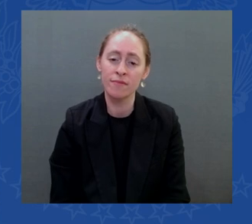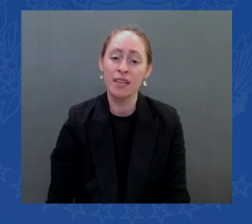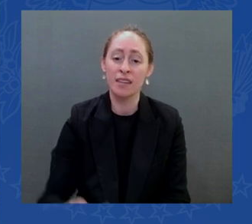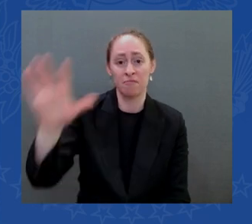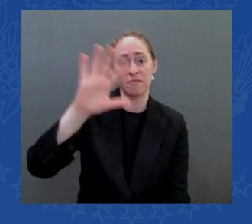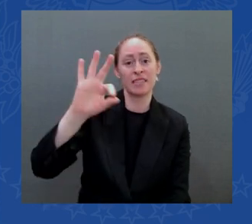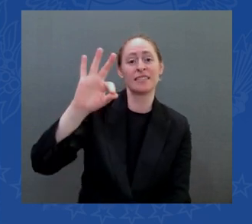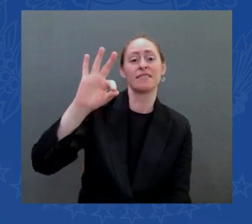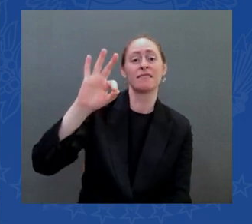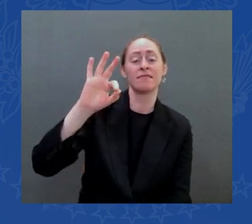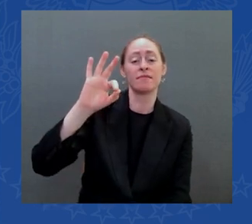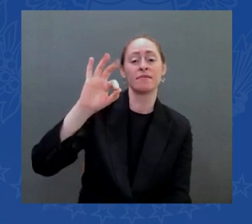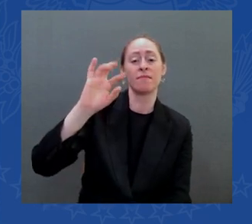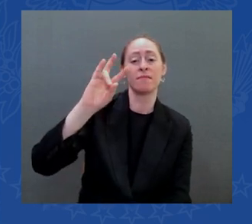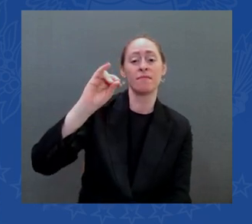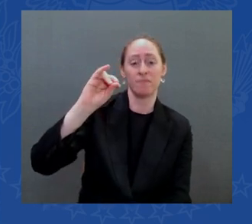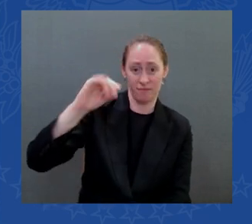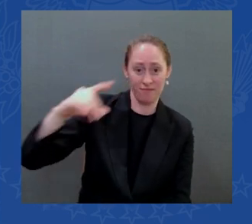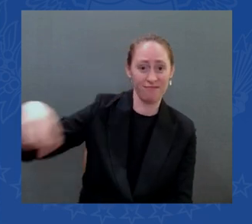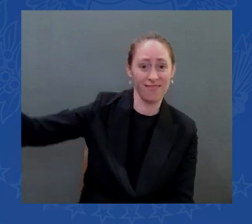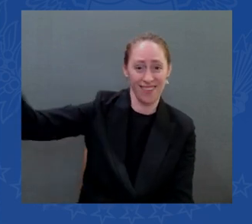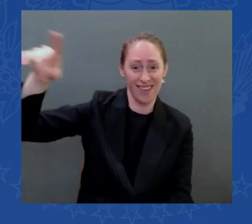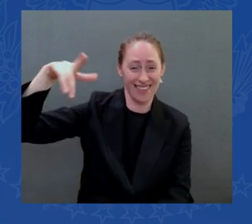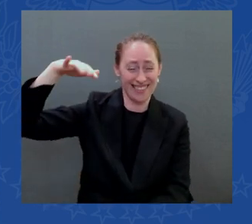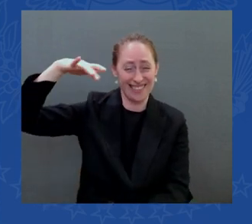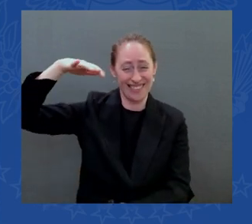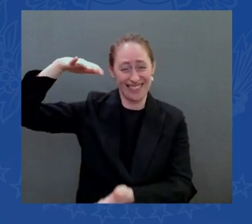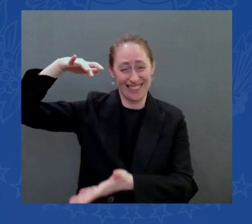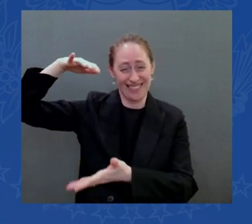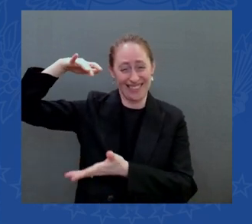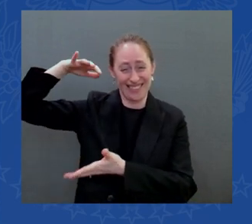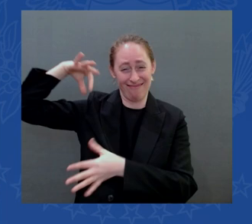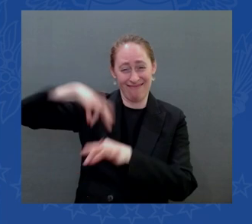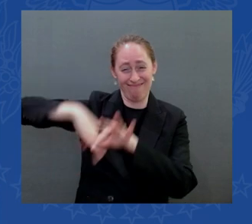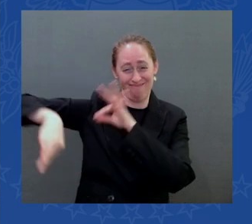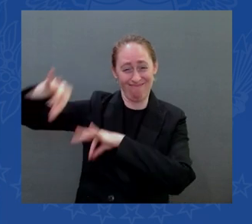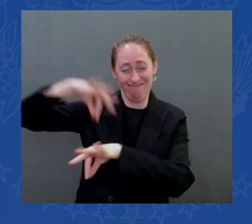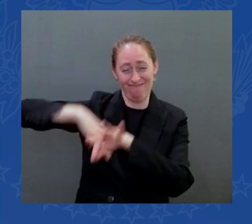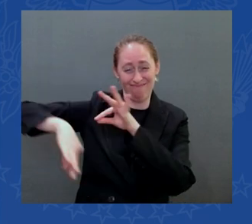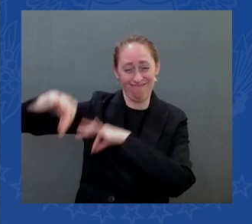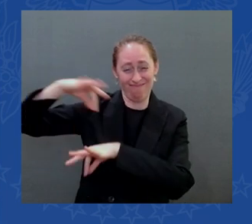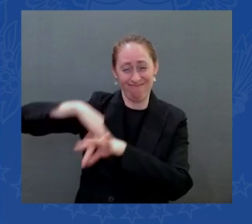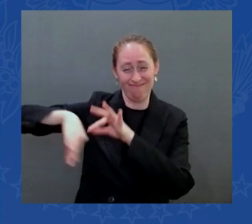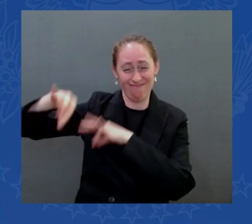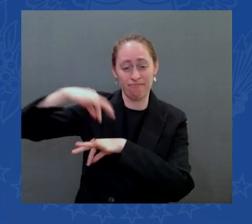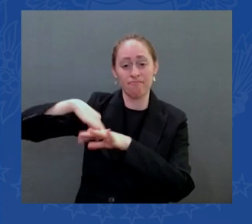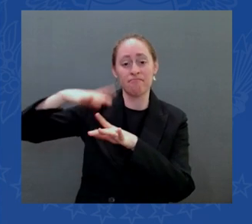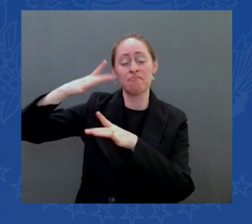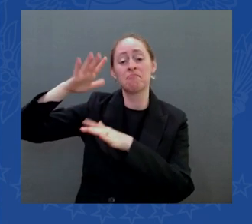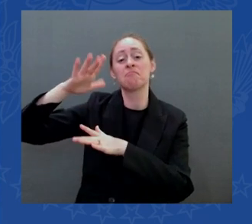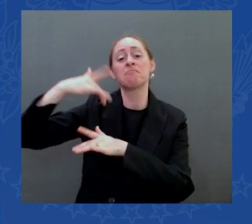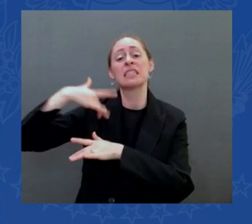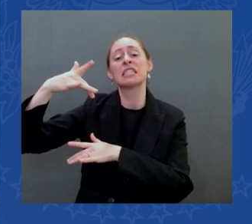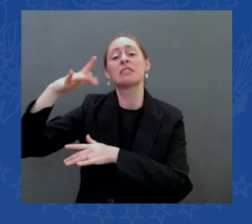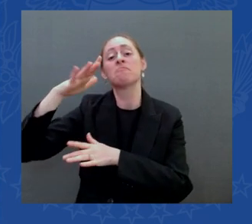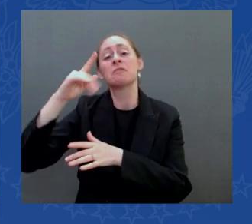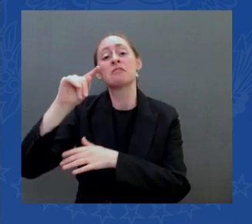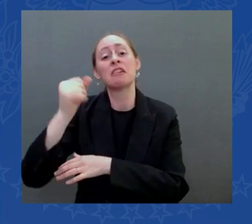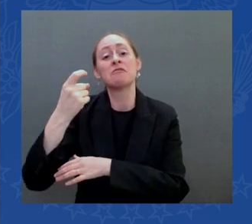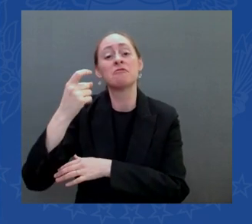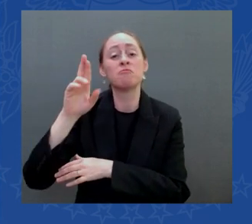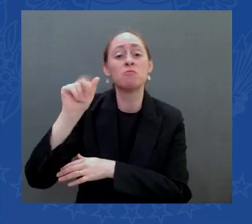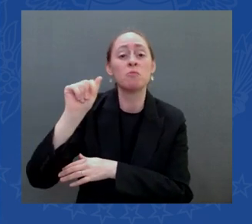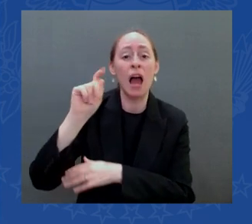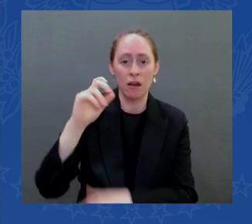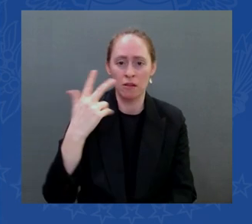just pay your fair share we can do all these things and by the way one last thing you know